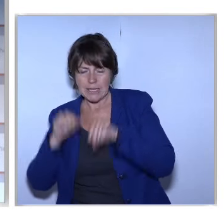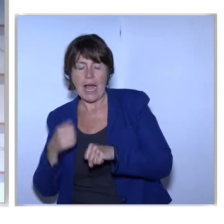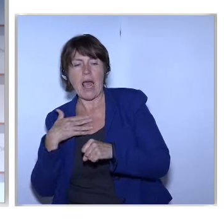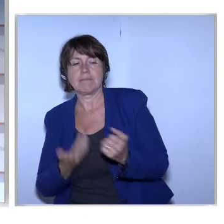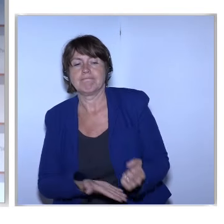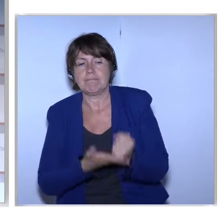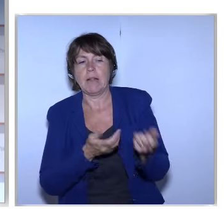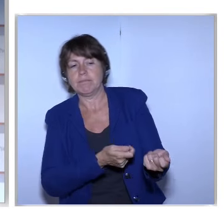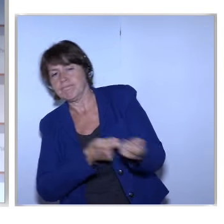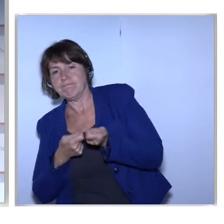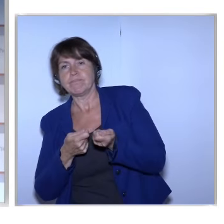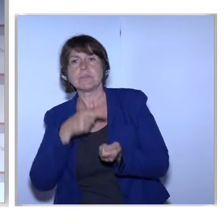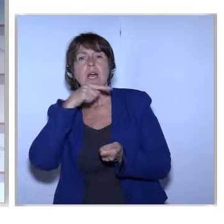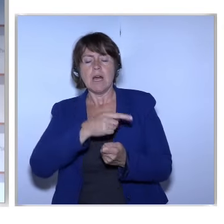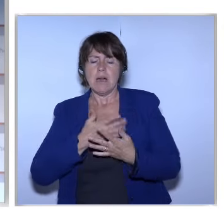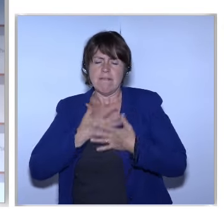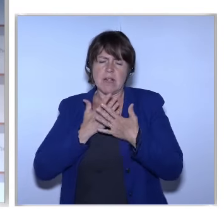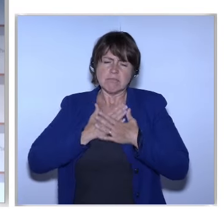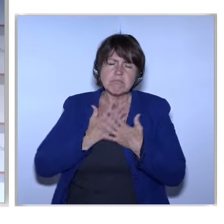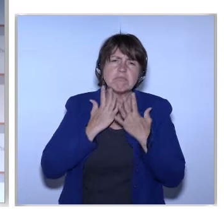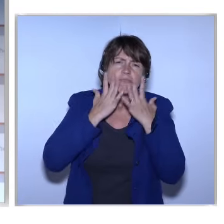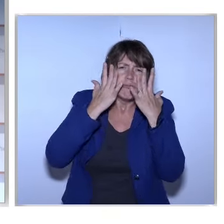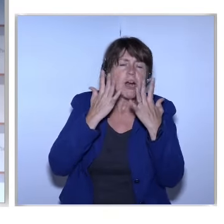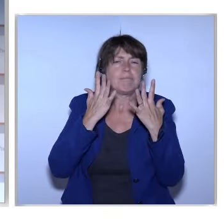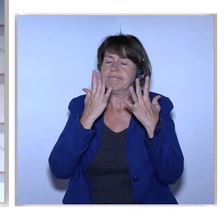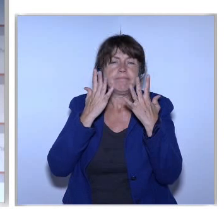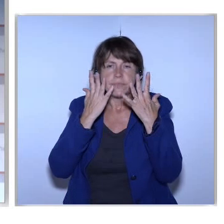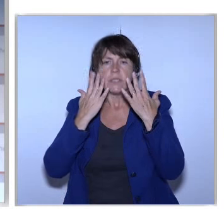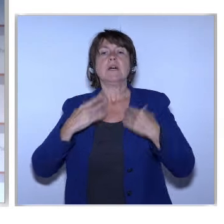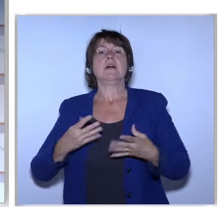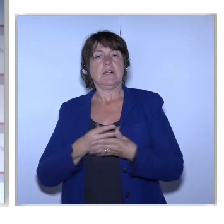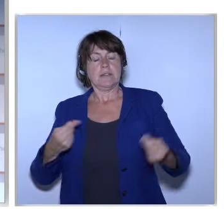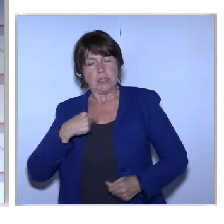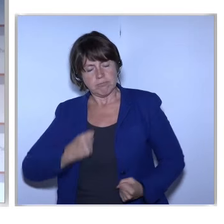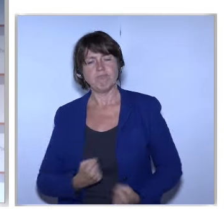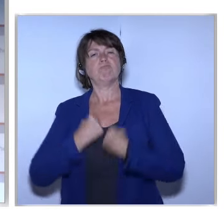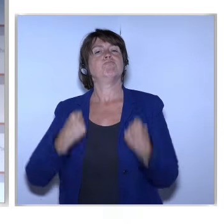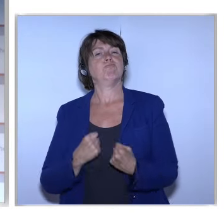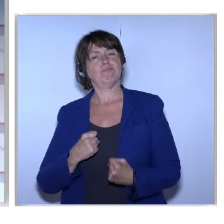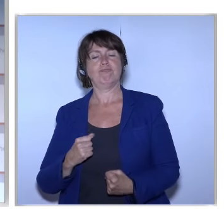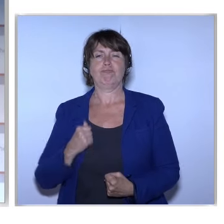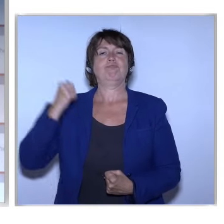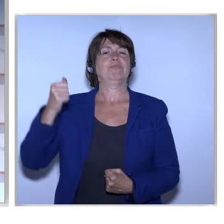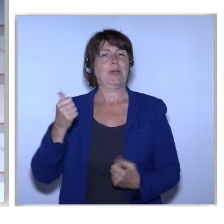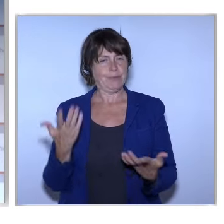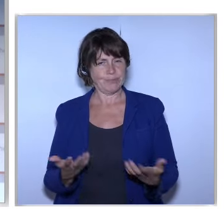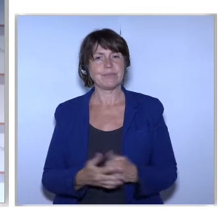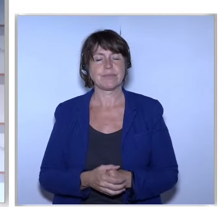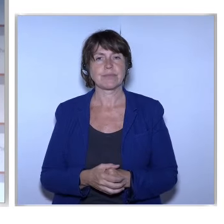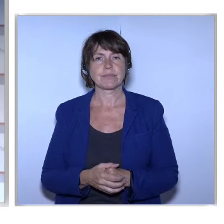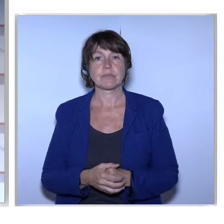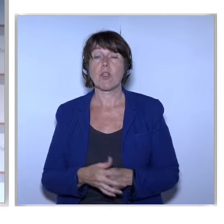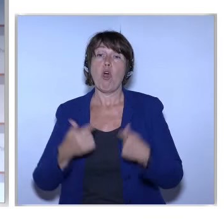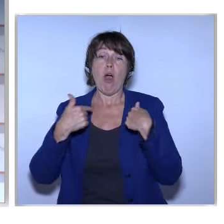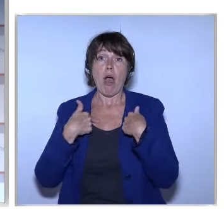And Getting Them To Improve Their Basic Skills Will We Actually Make The Savings That We Desire To Now I'm Not